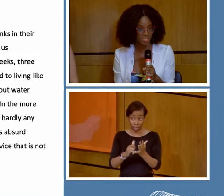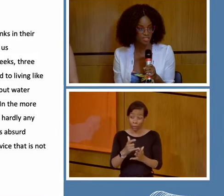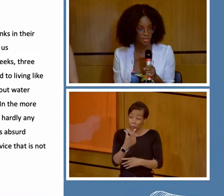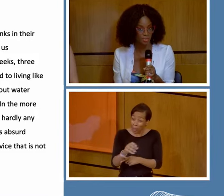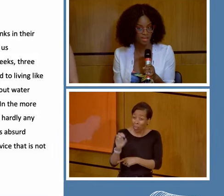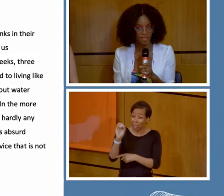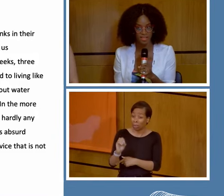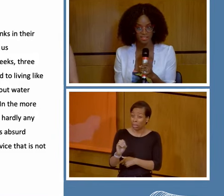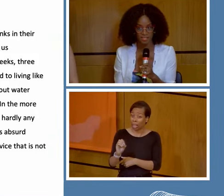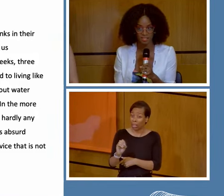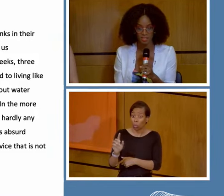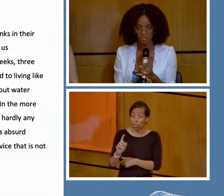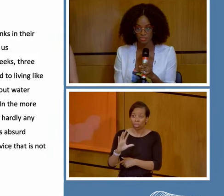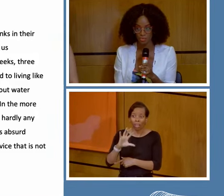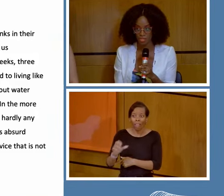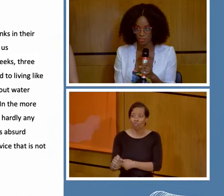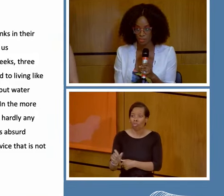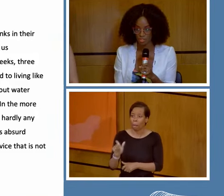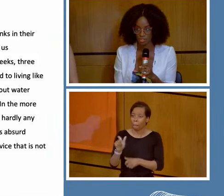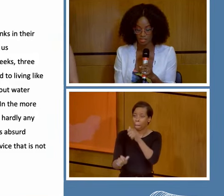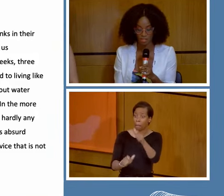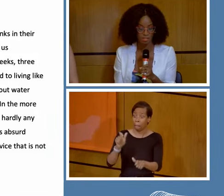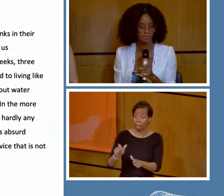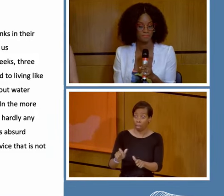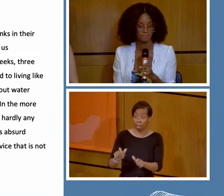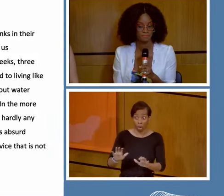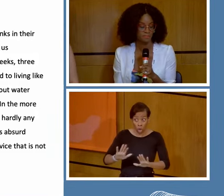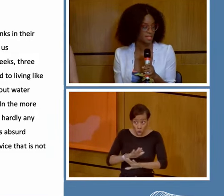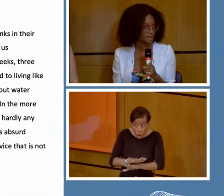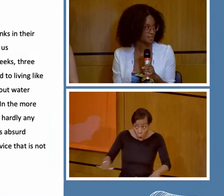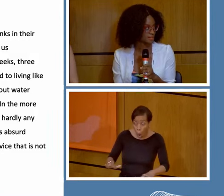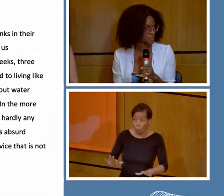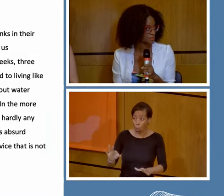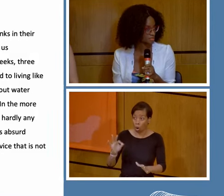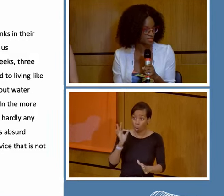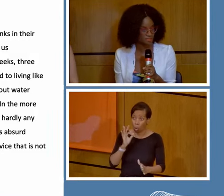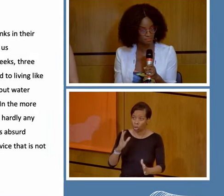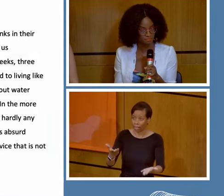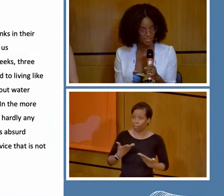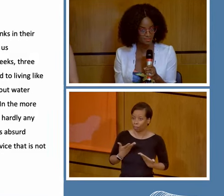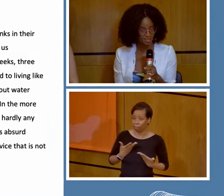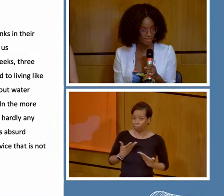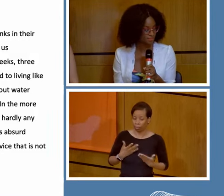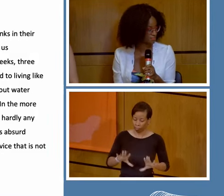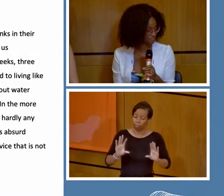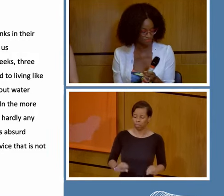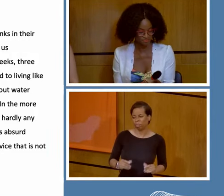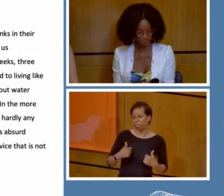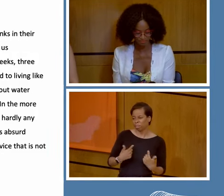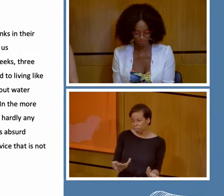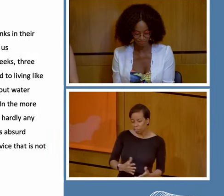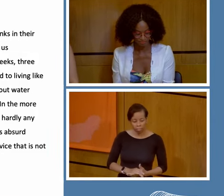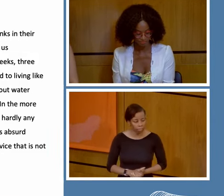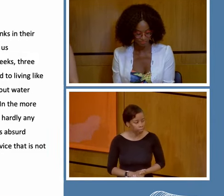descent, and they don't have access to running water. And that's where I'm just going to leave it there.